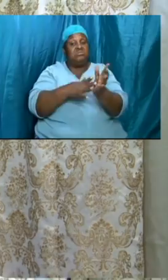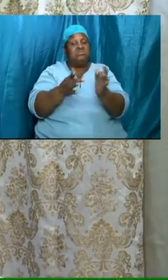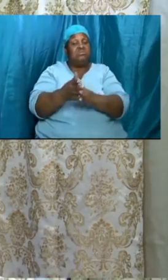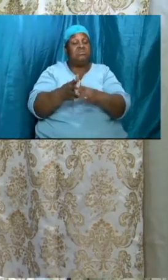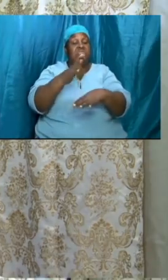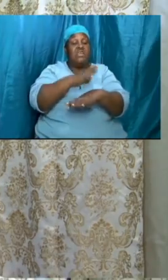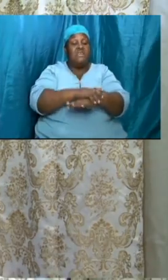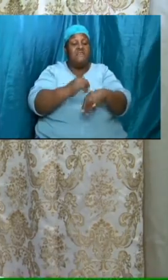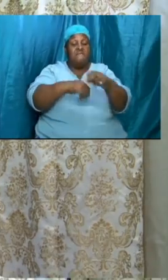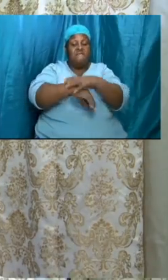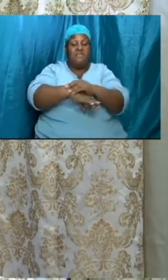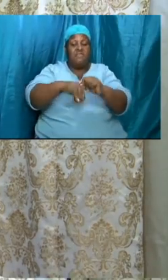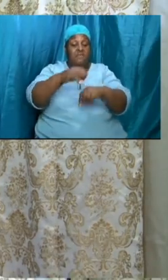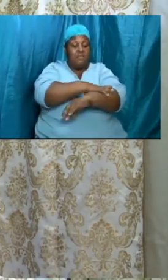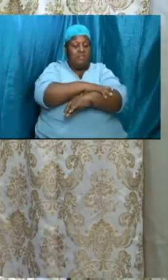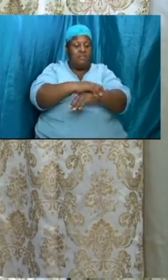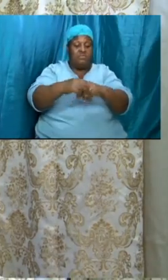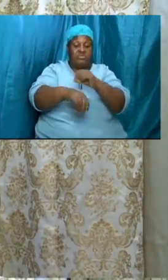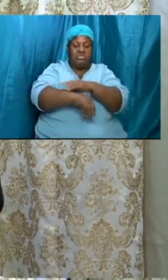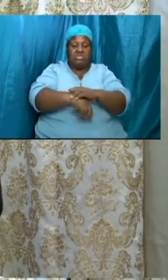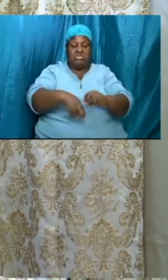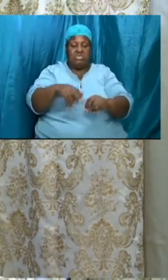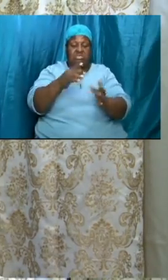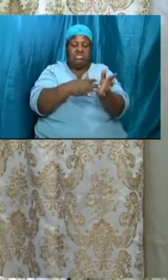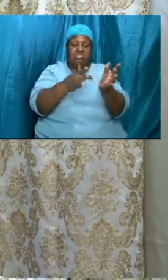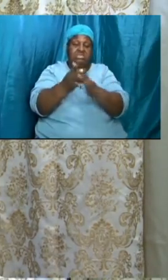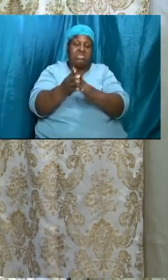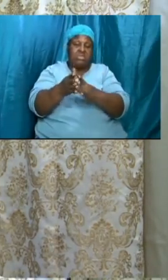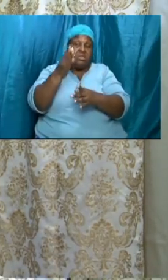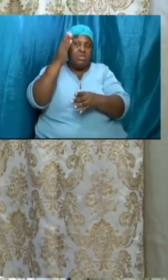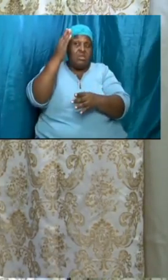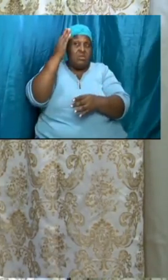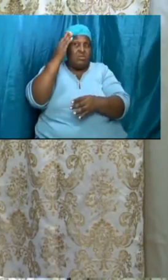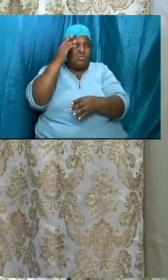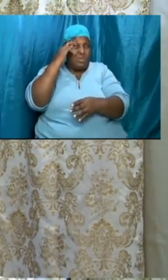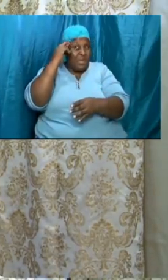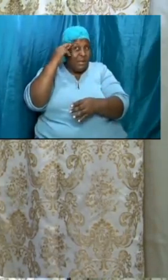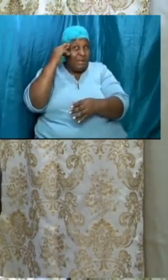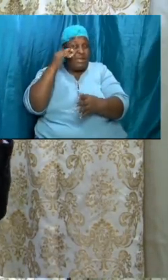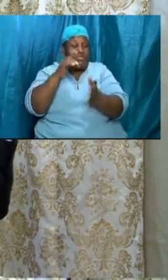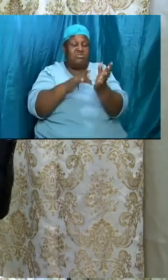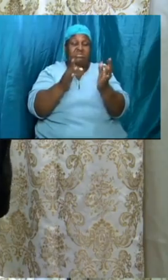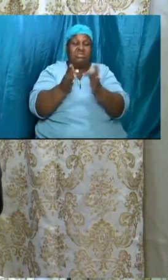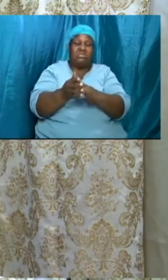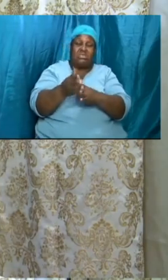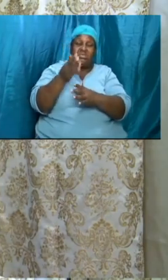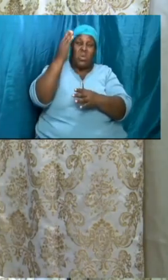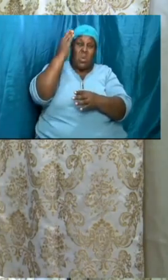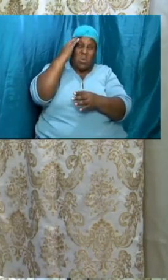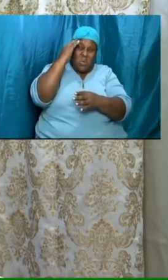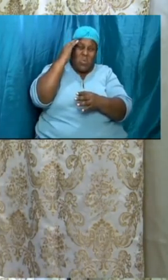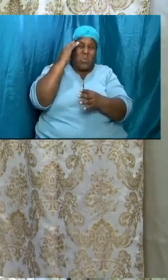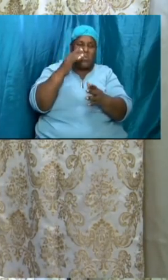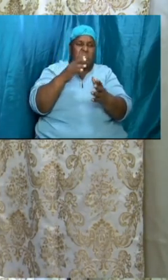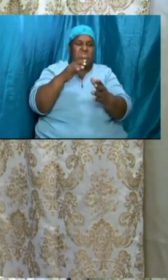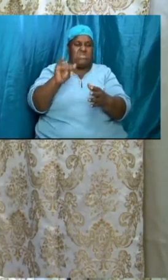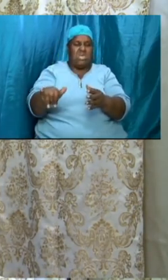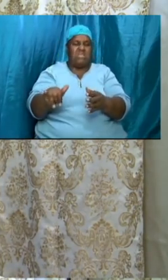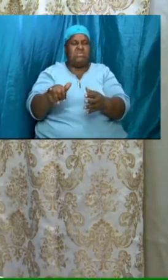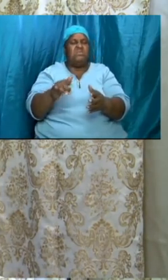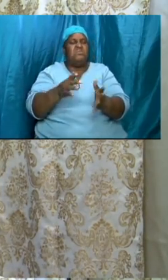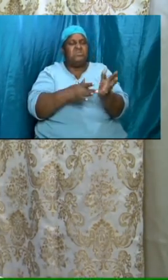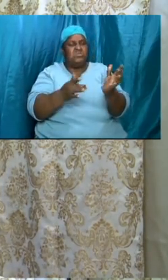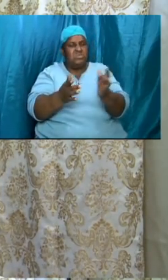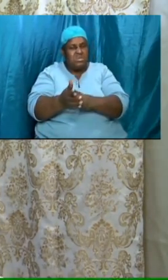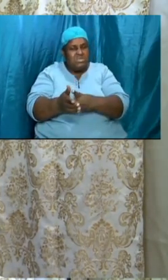they recognized him they knew that it was jesus he he knew that these